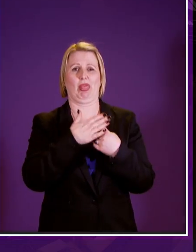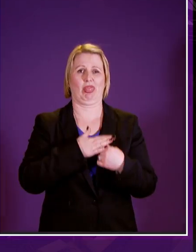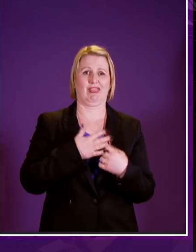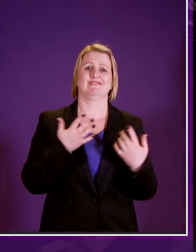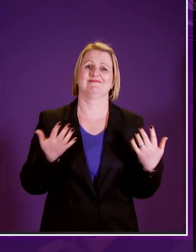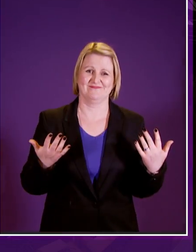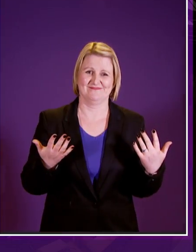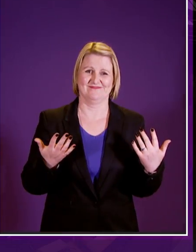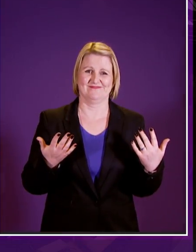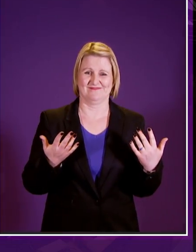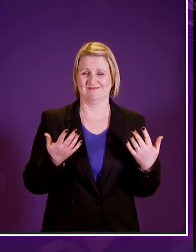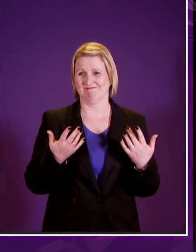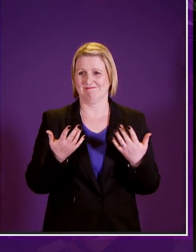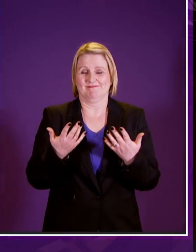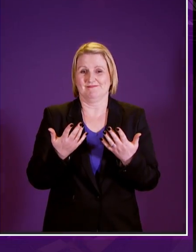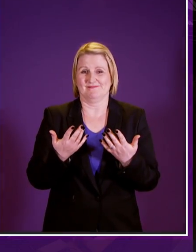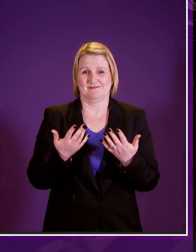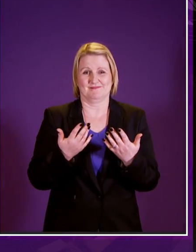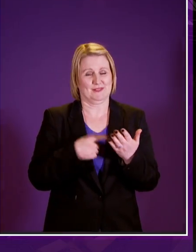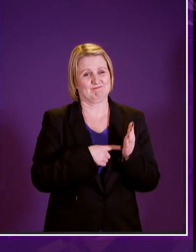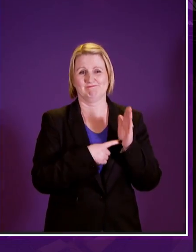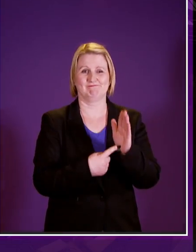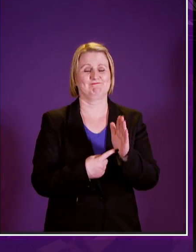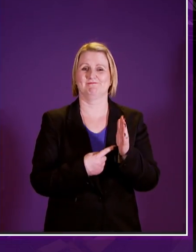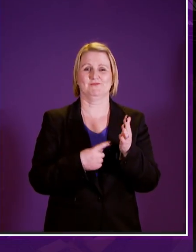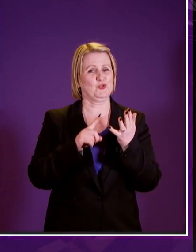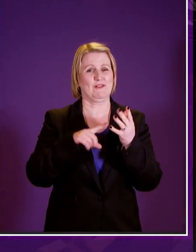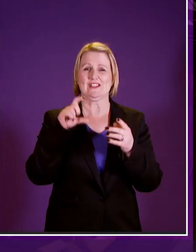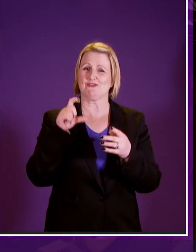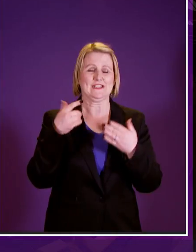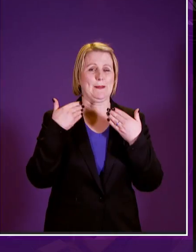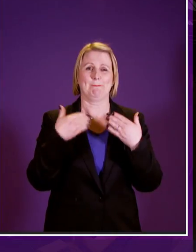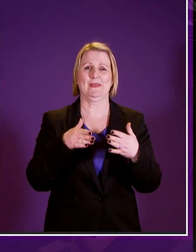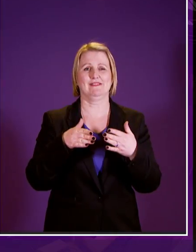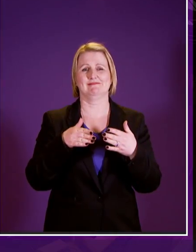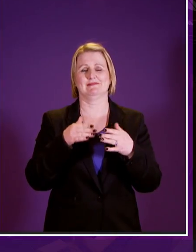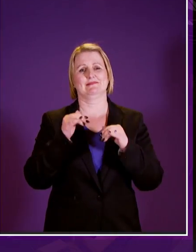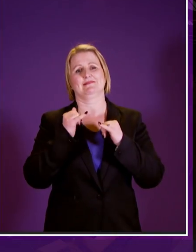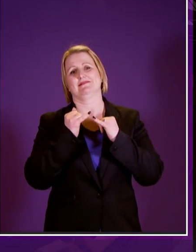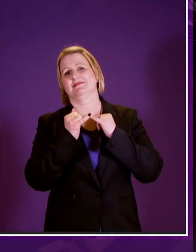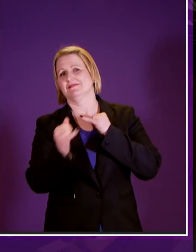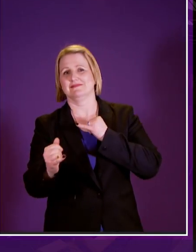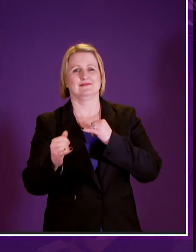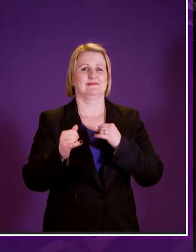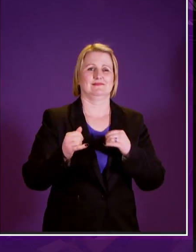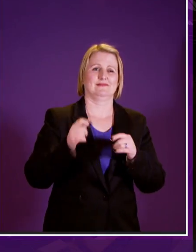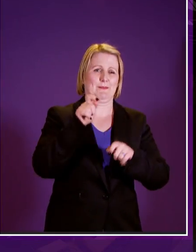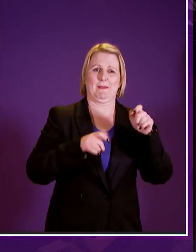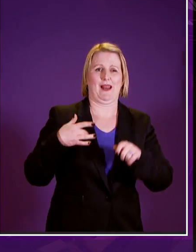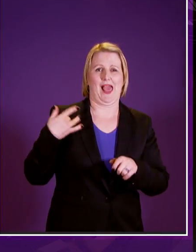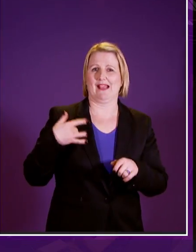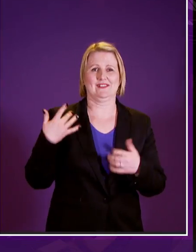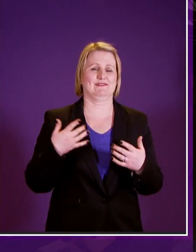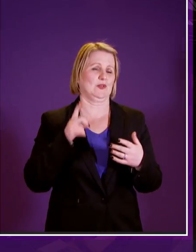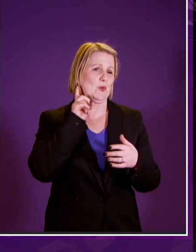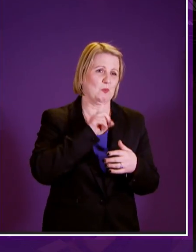they plainly the ehrc say universal credit has caused a drastic shift in income from women to men